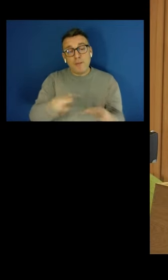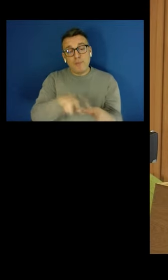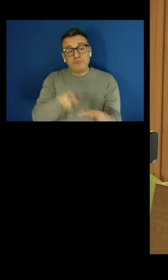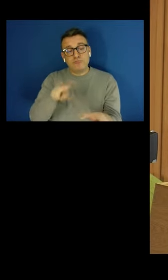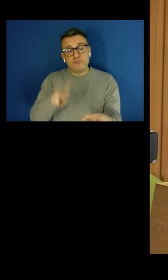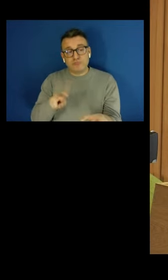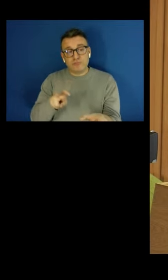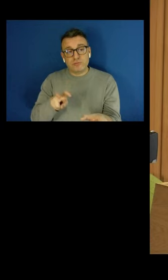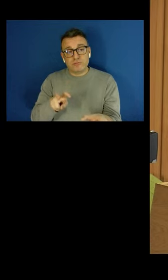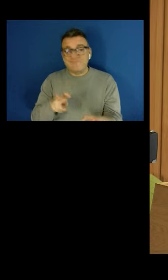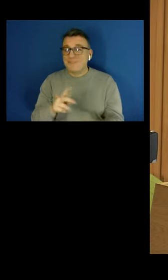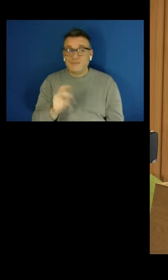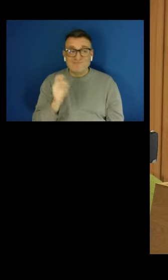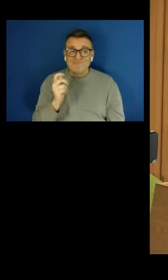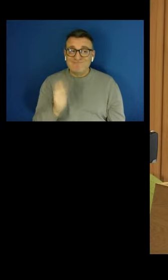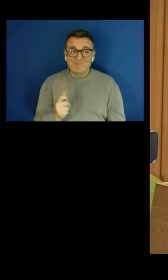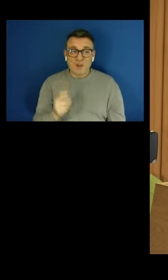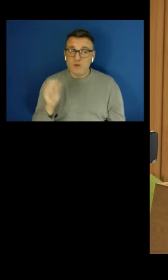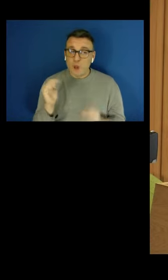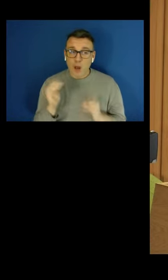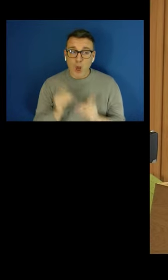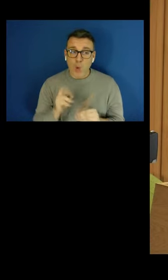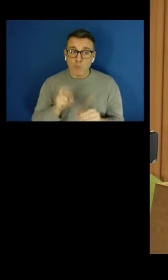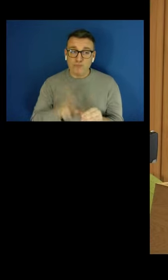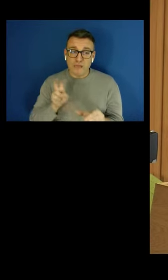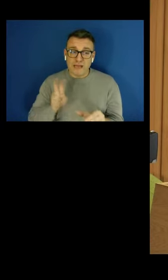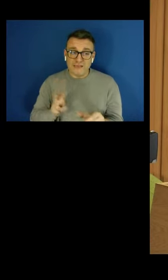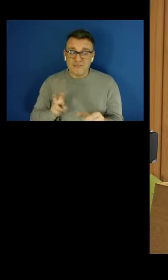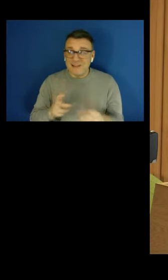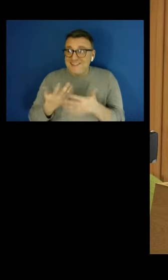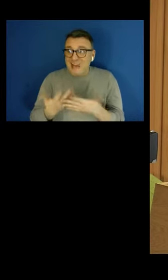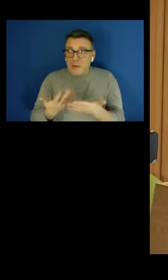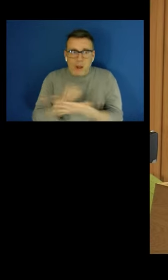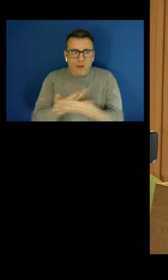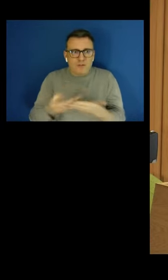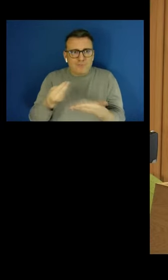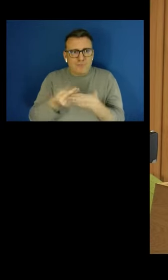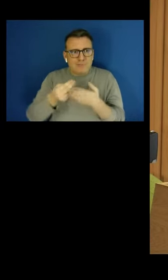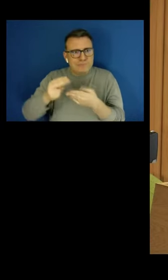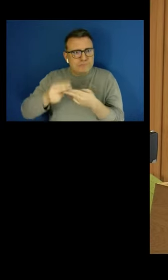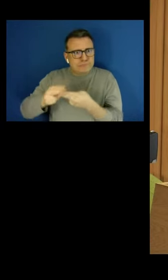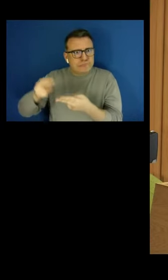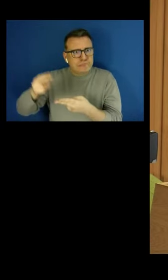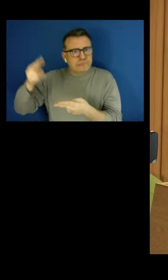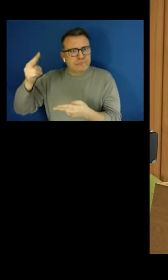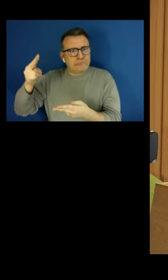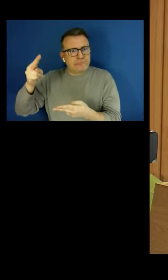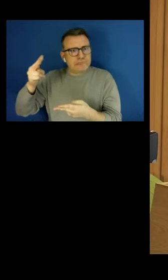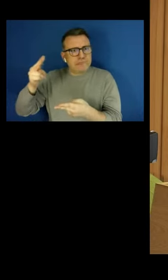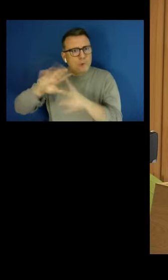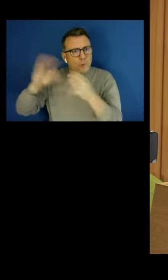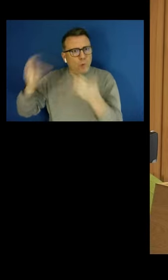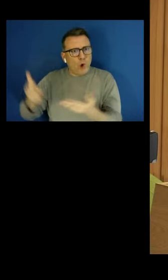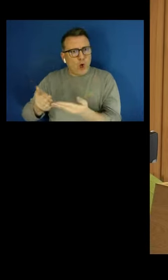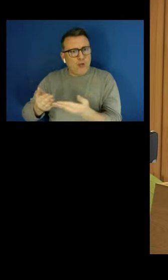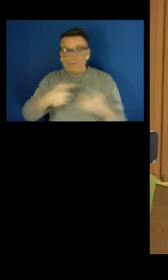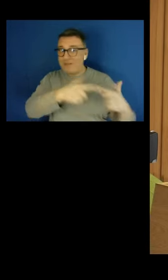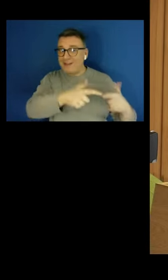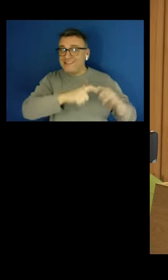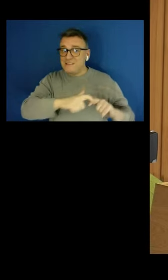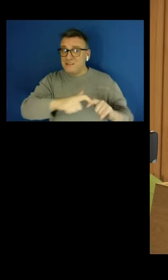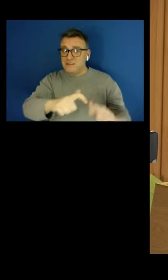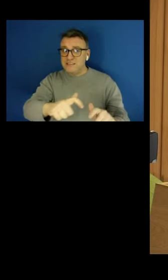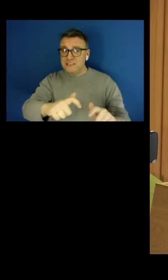so focused on paying the bills. Now, this policy of auto